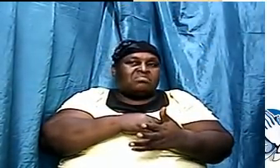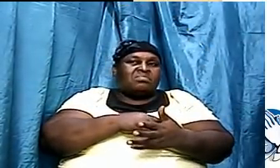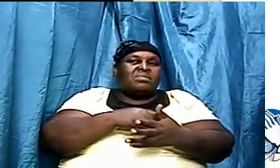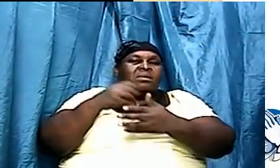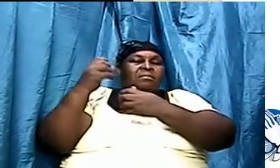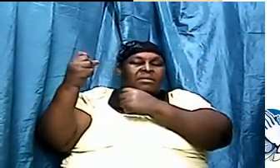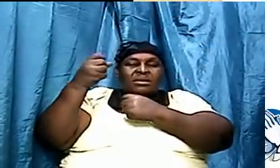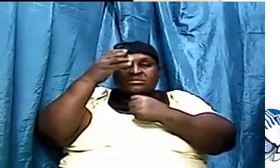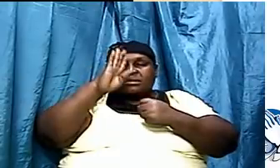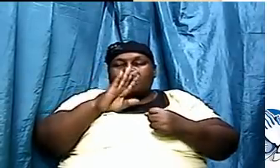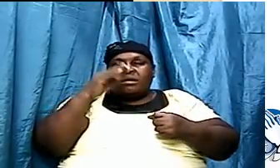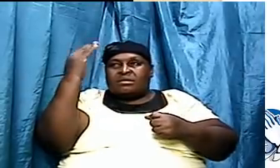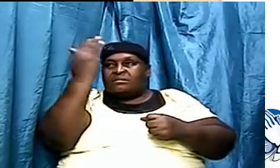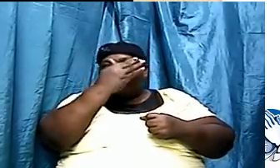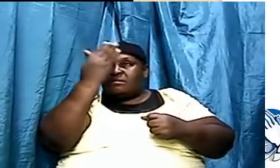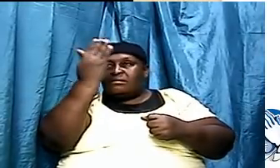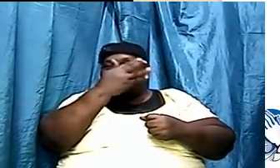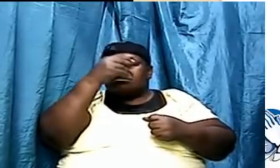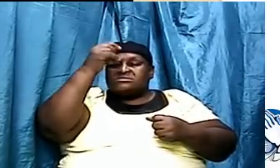What an awesome God.